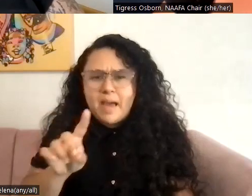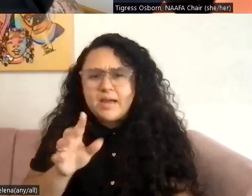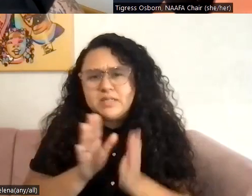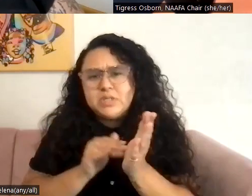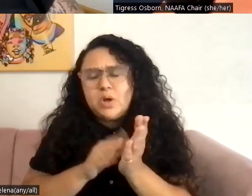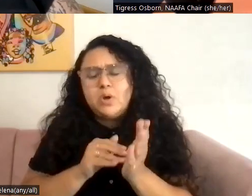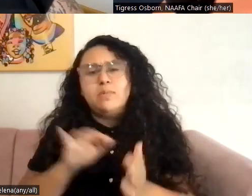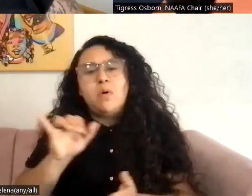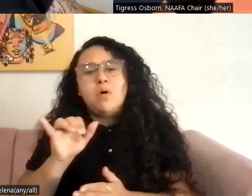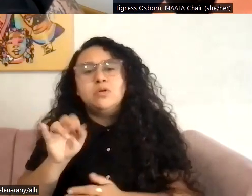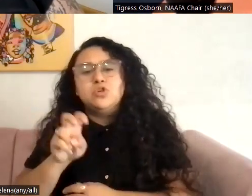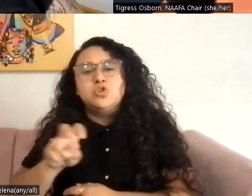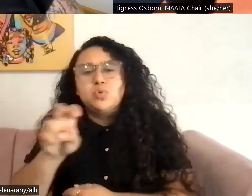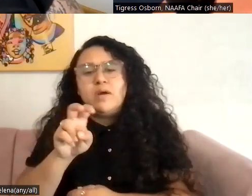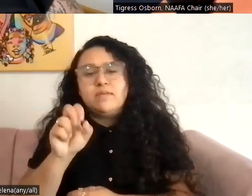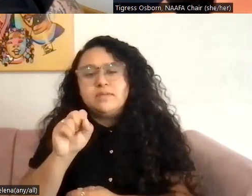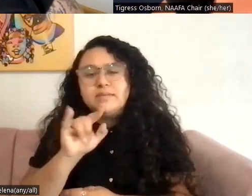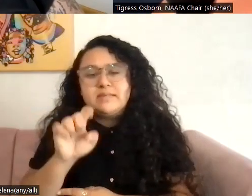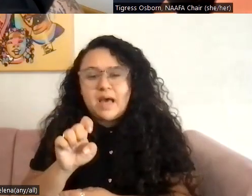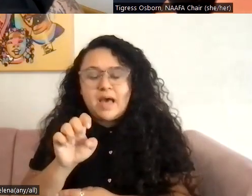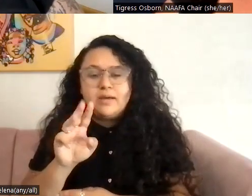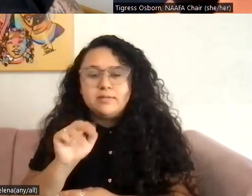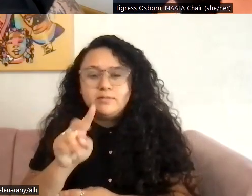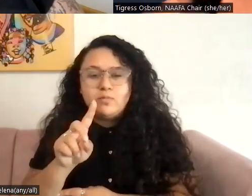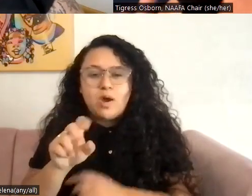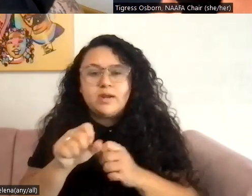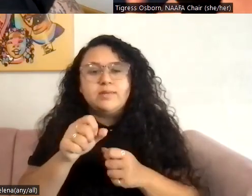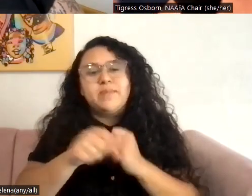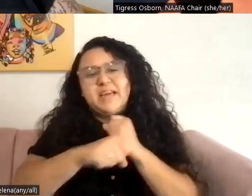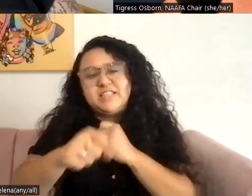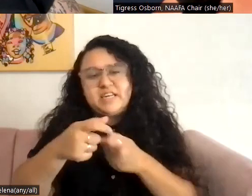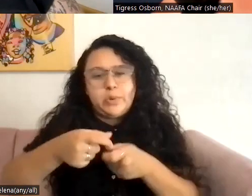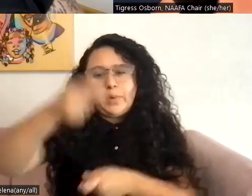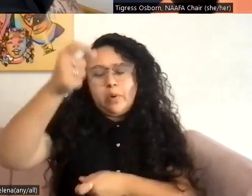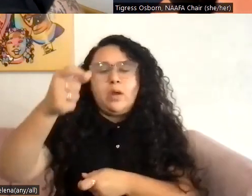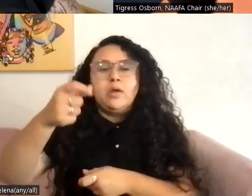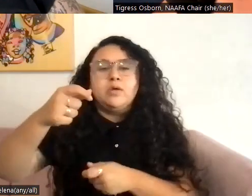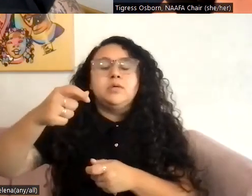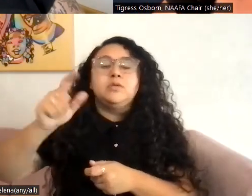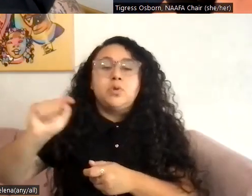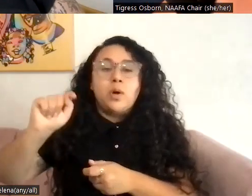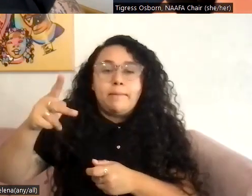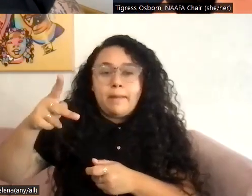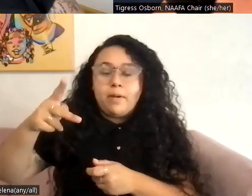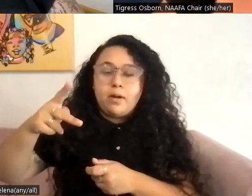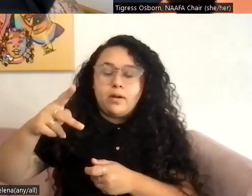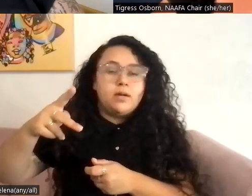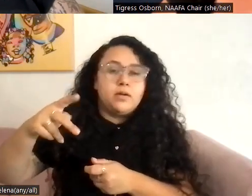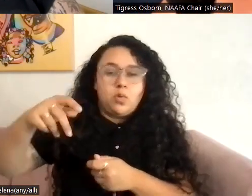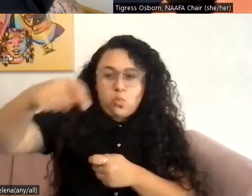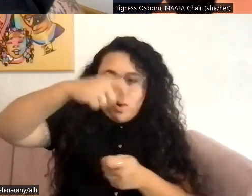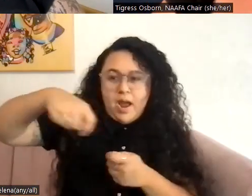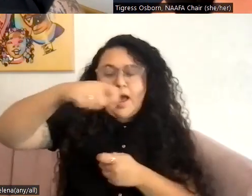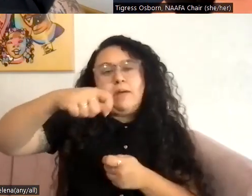travel size wand for, um, extension wand for using that you wrap toilet paper around. And then it's easier to keep one